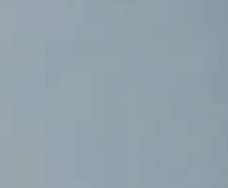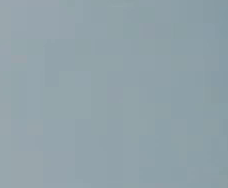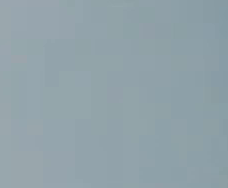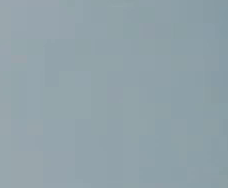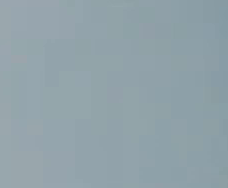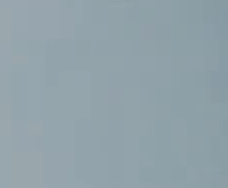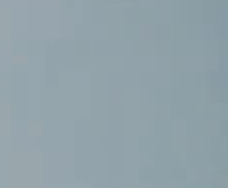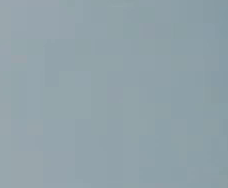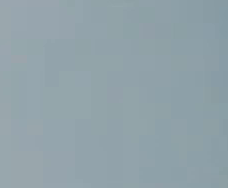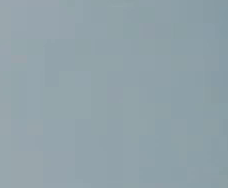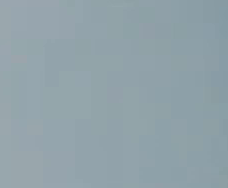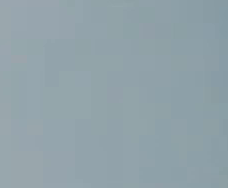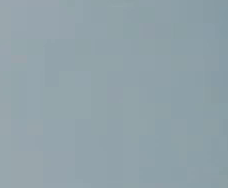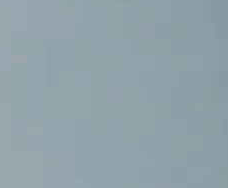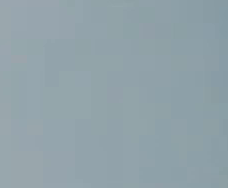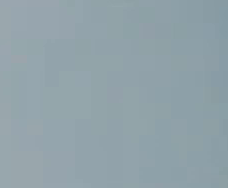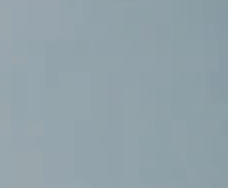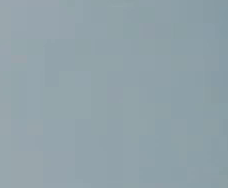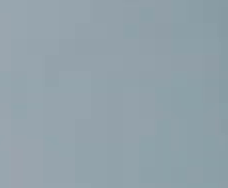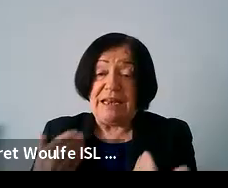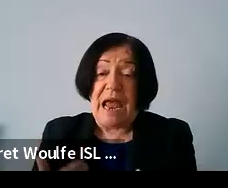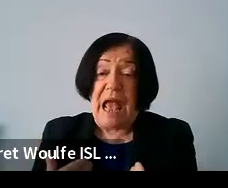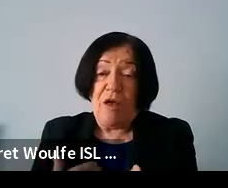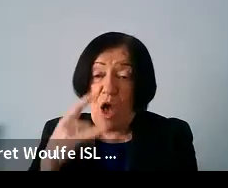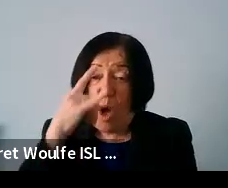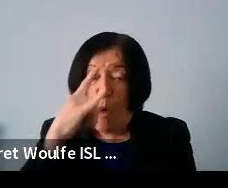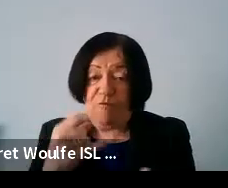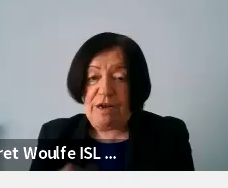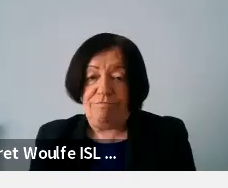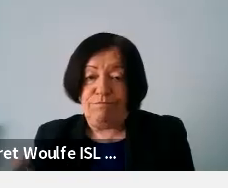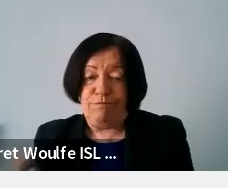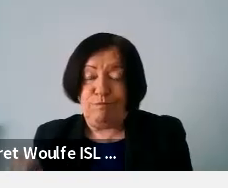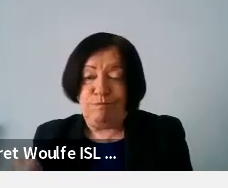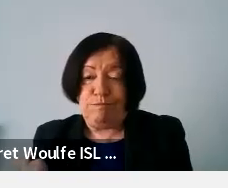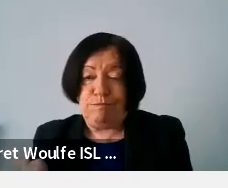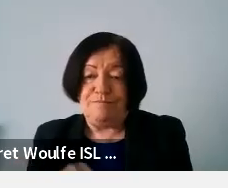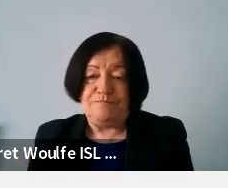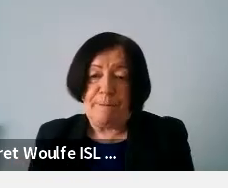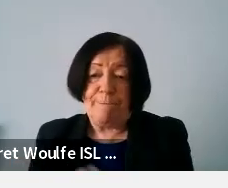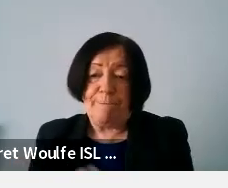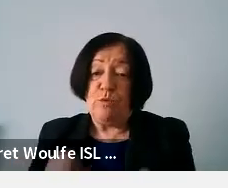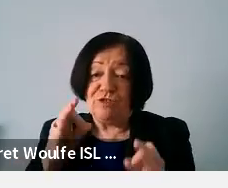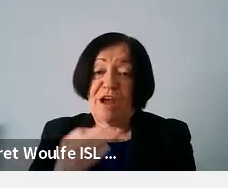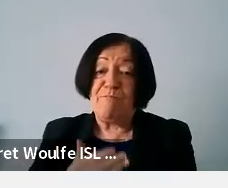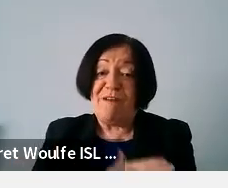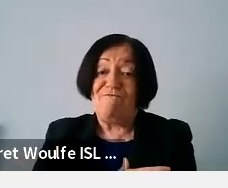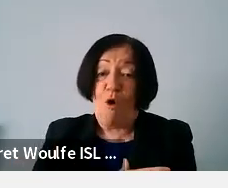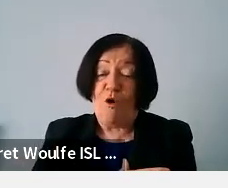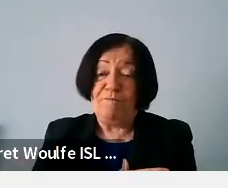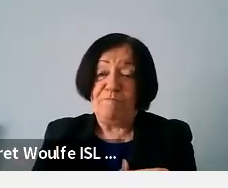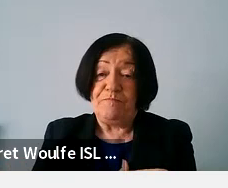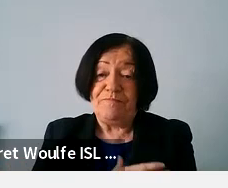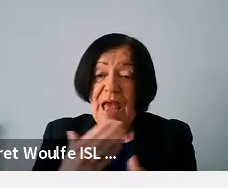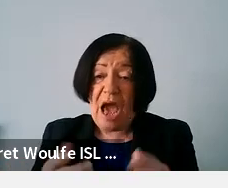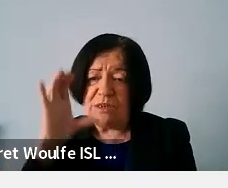i'm going to try sharing screen now so hopefully that will work it was great earlier so how